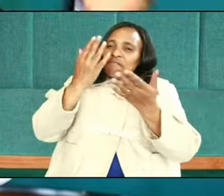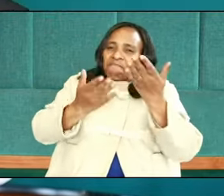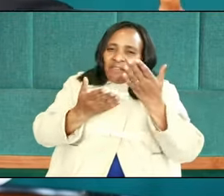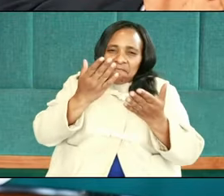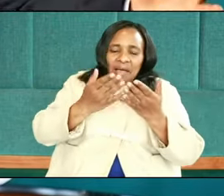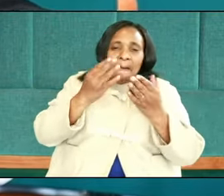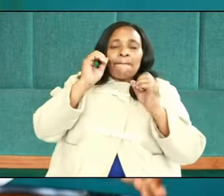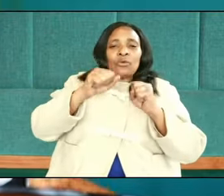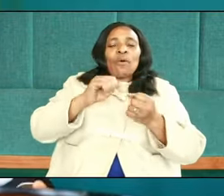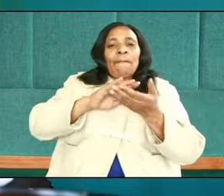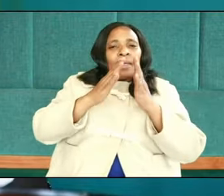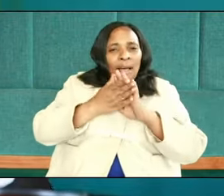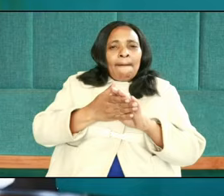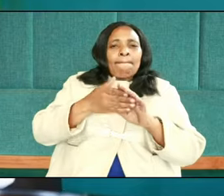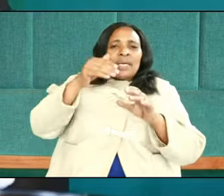upon you.